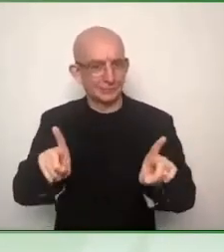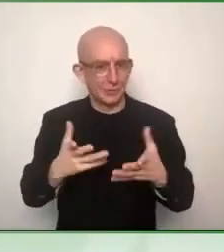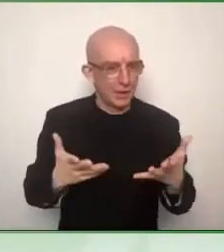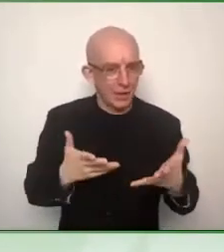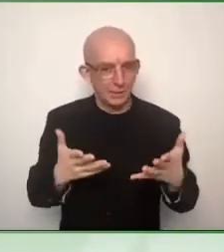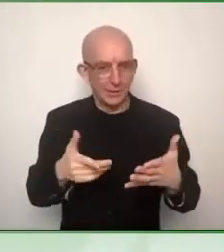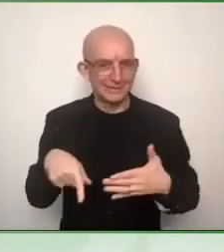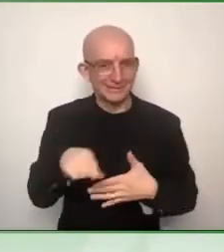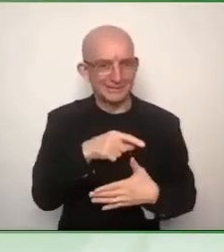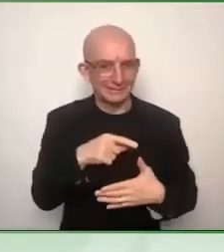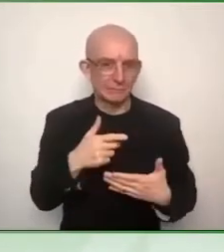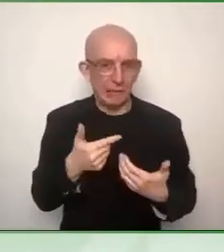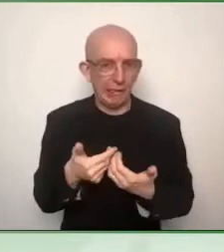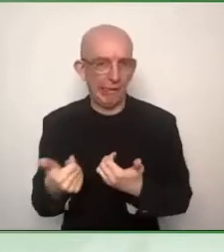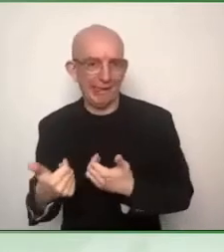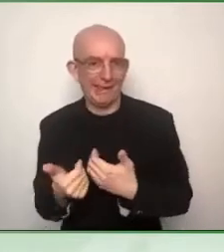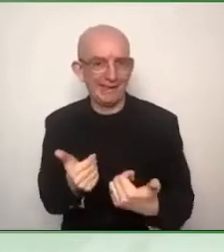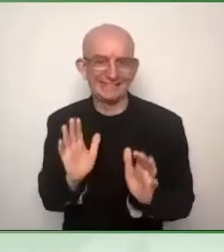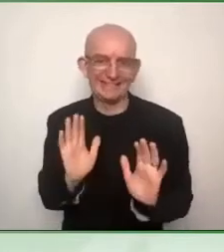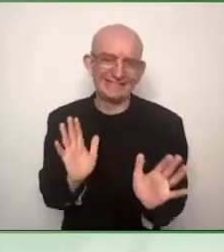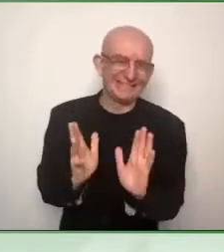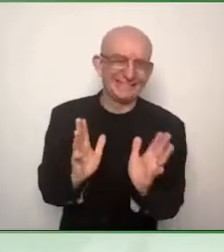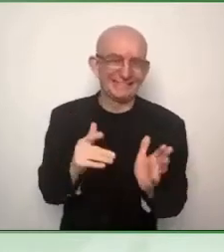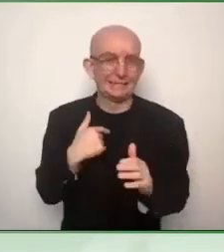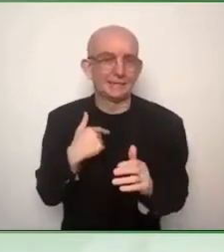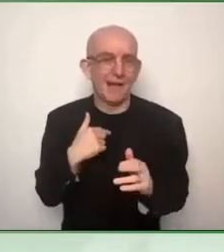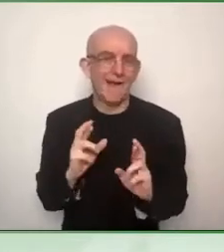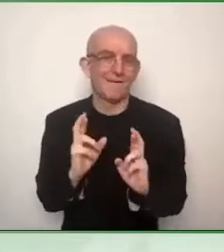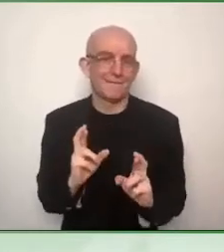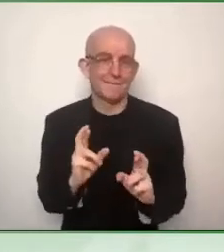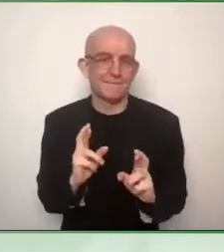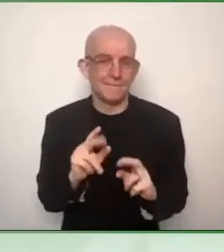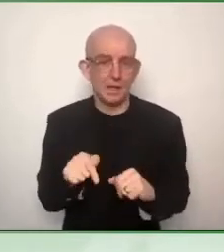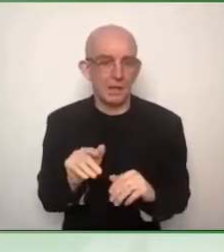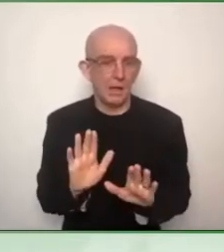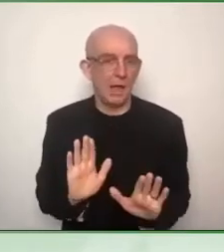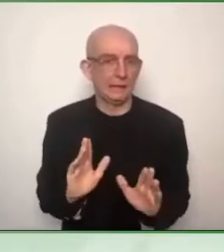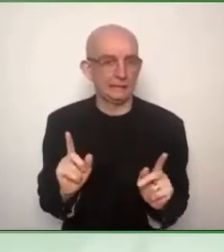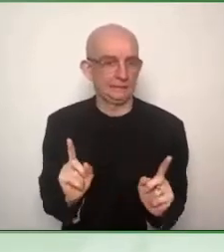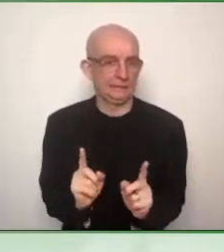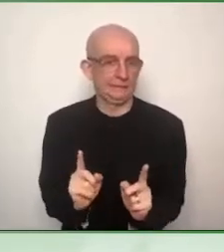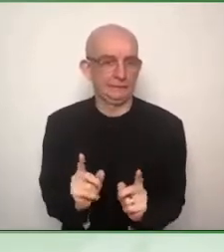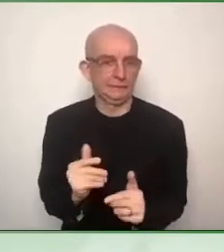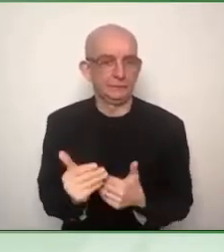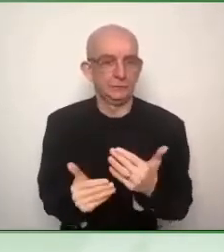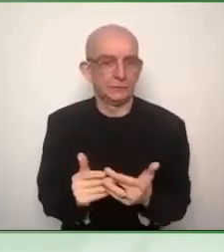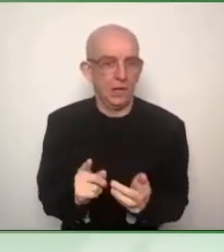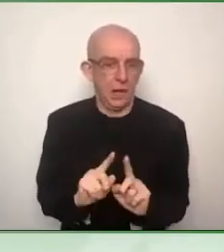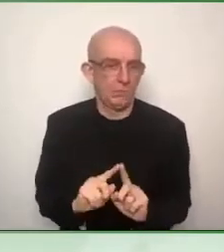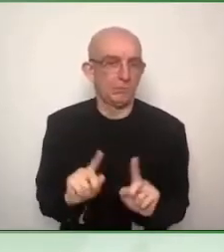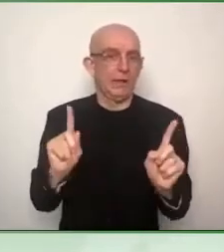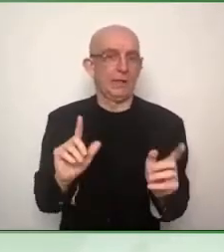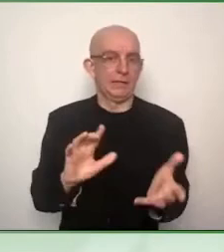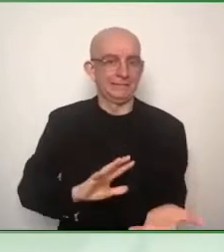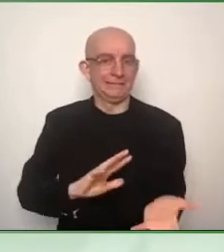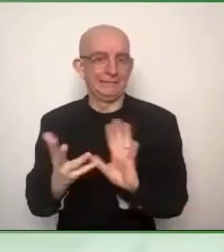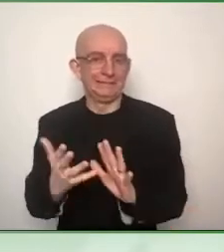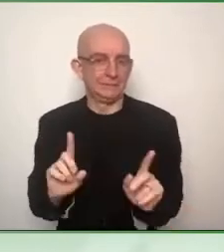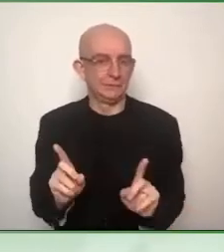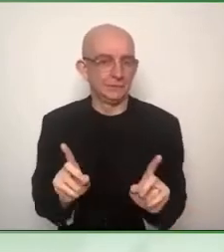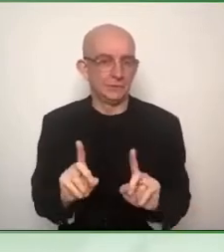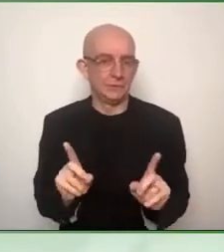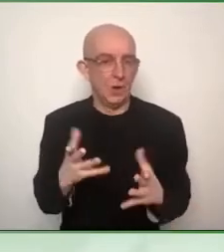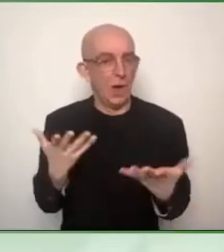important phase right now that we're entering, which Ima also mentioned, the standardization phase. So as a standards